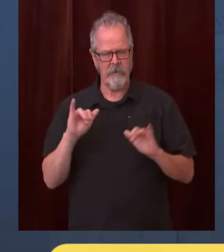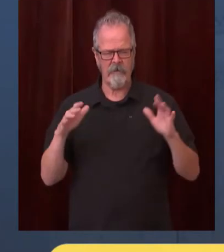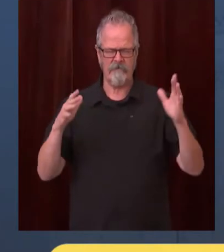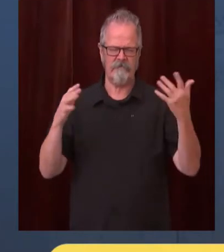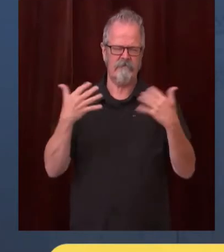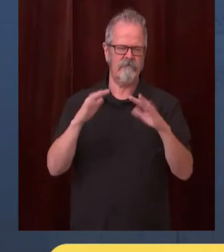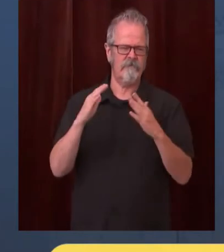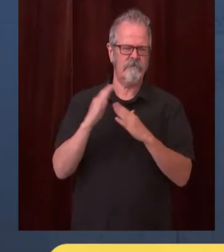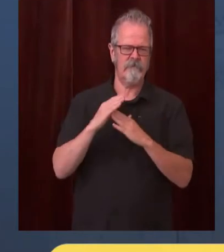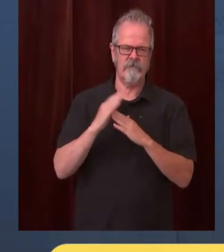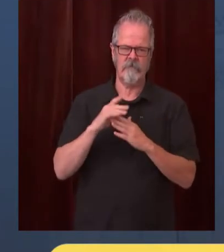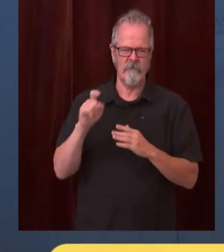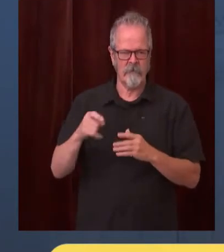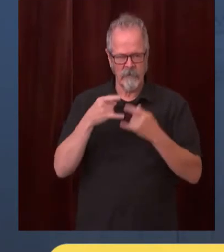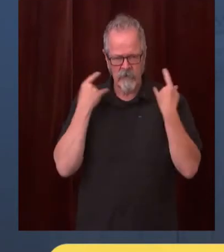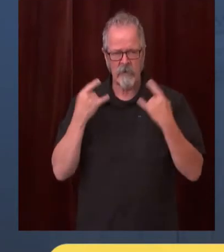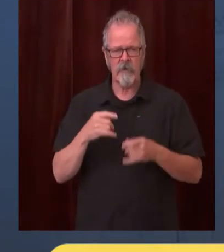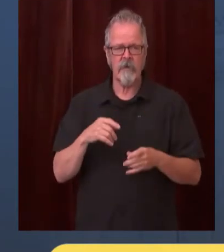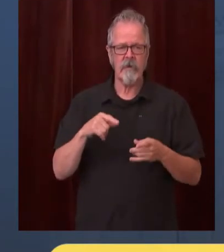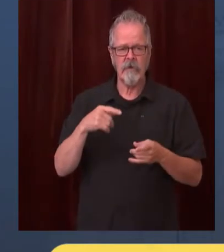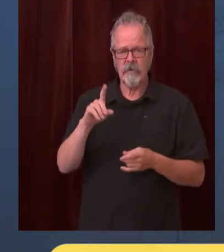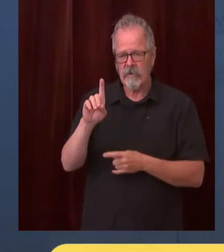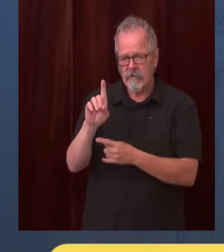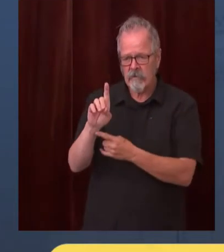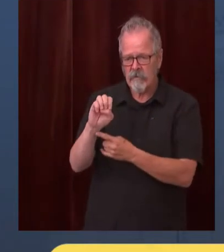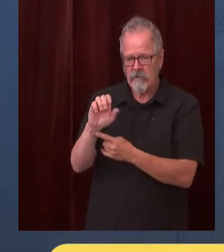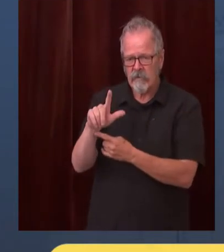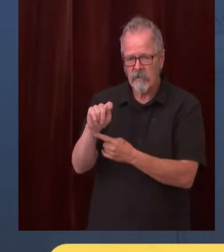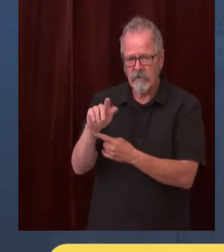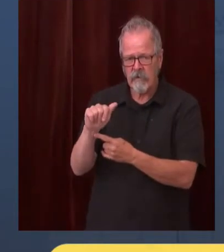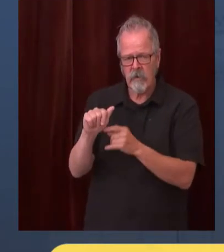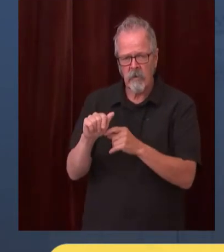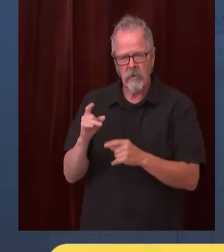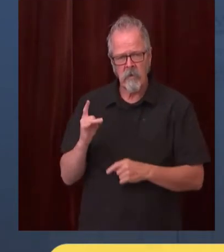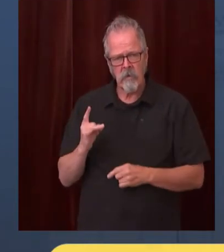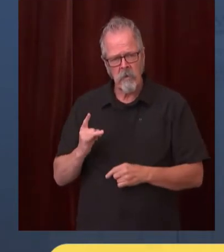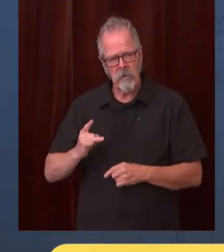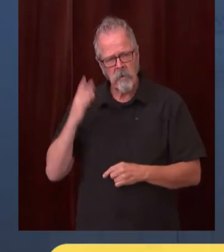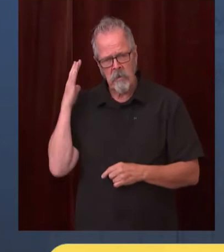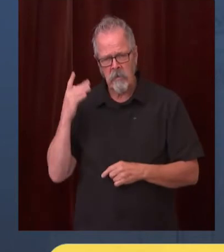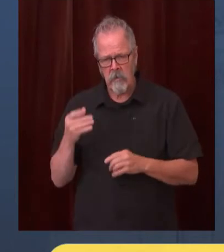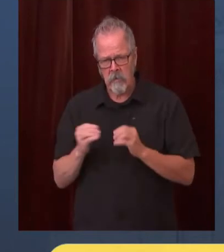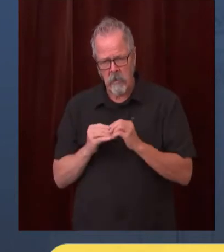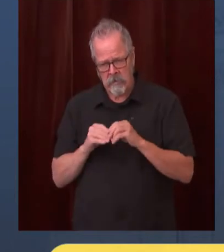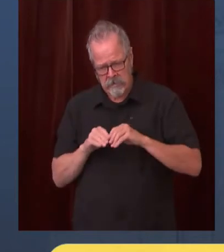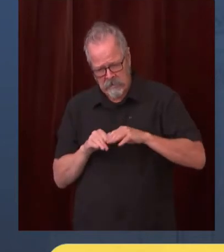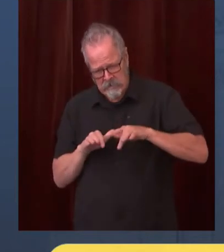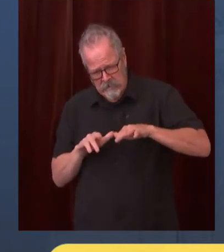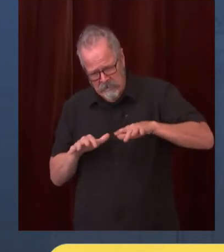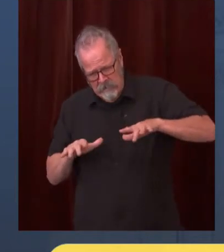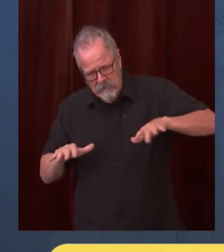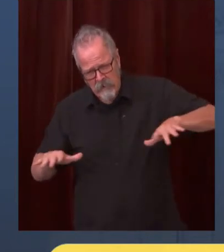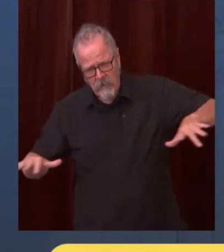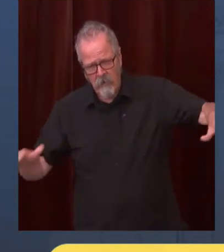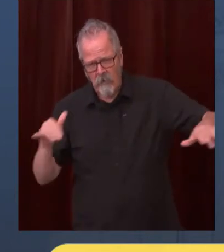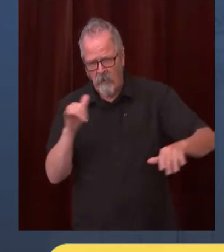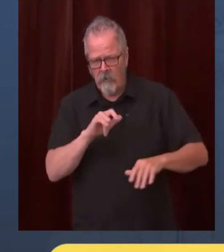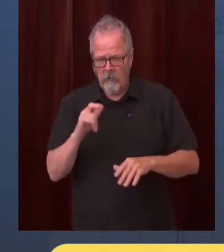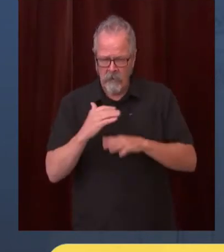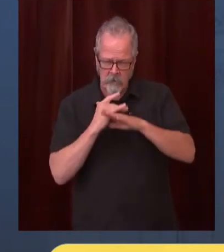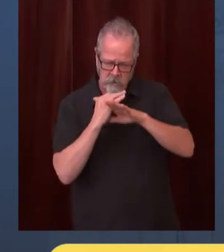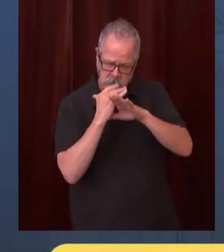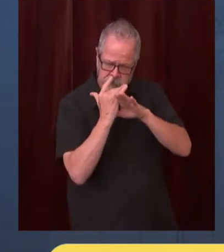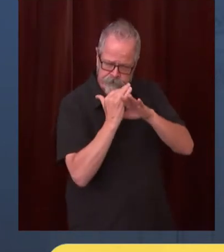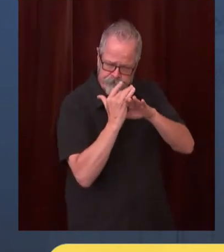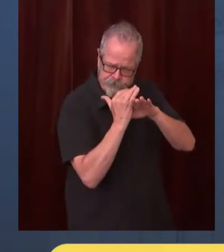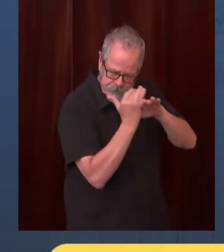without any mitigation measures in place we're going to keep seeing these super spreader events even in outdoor environments science